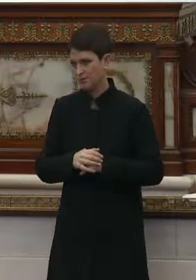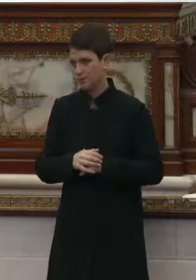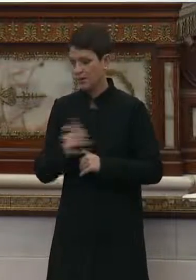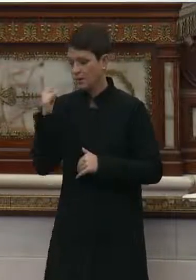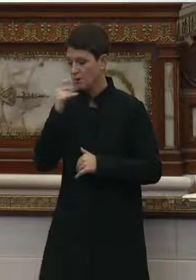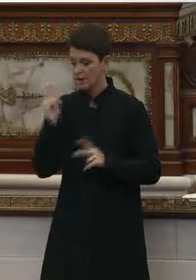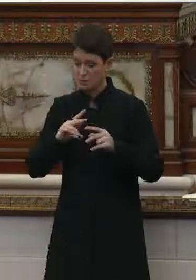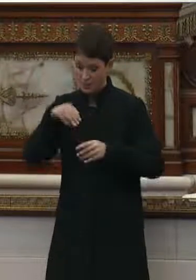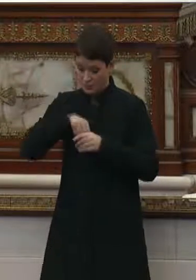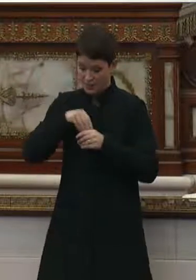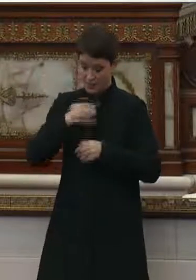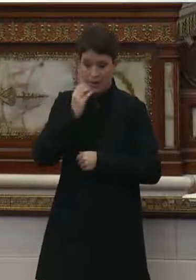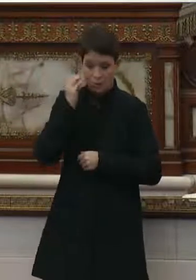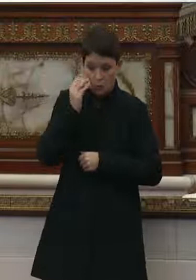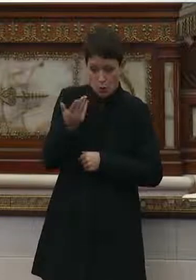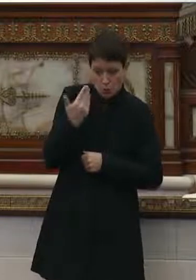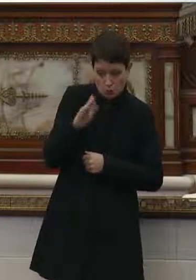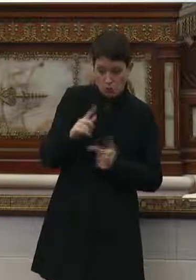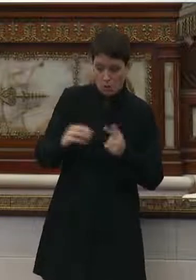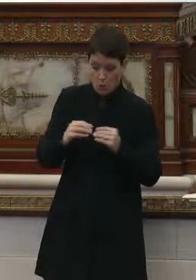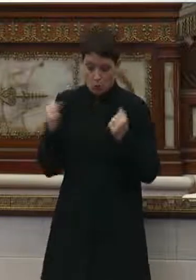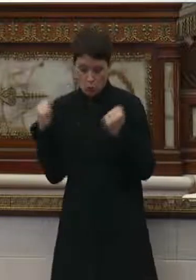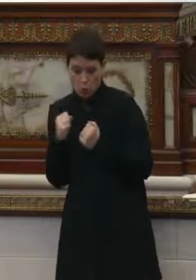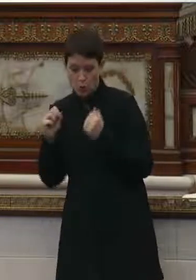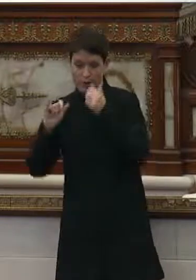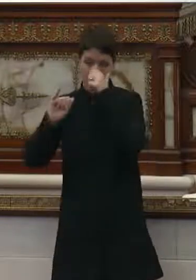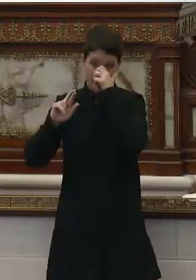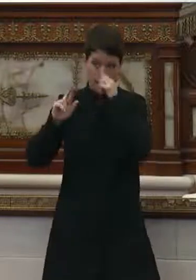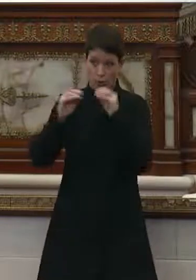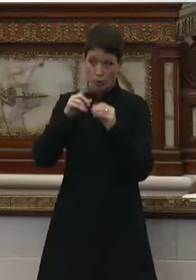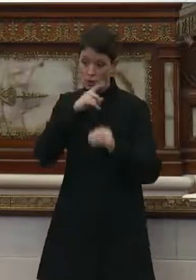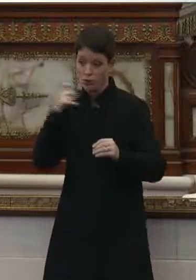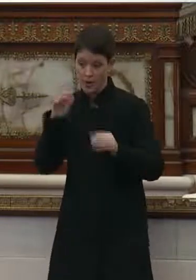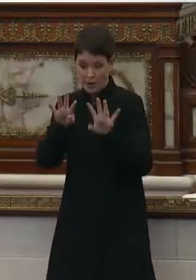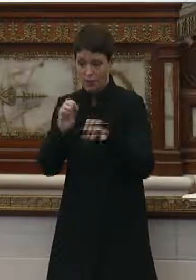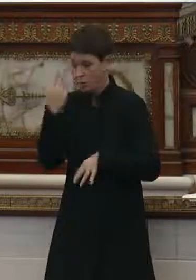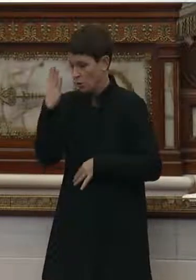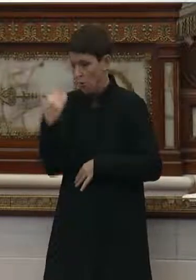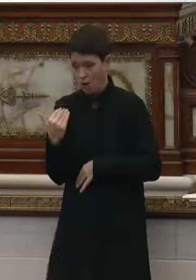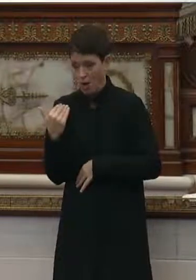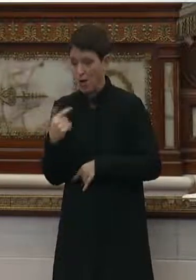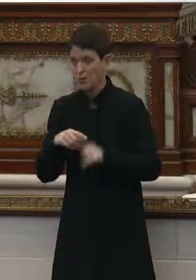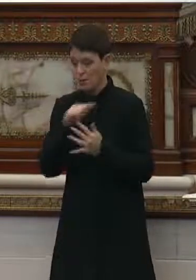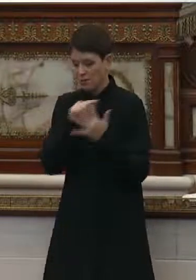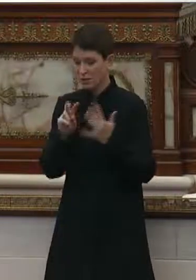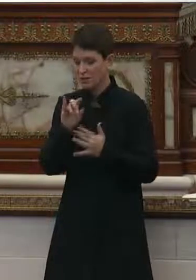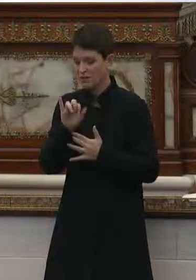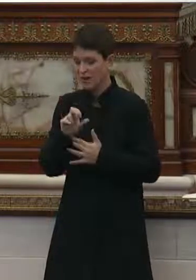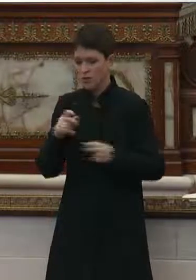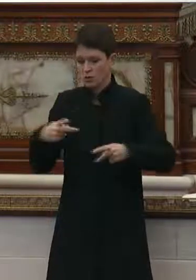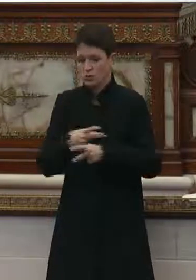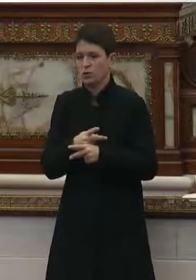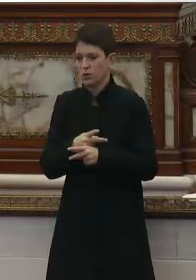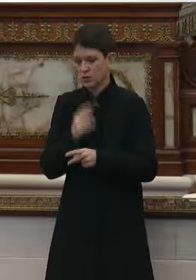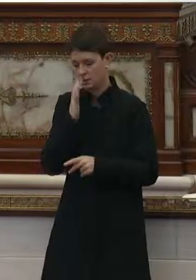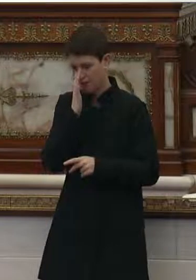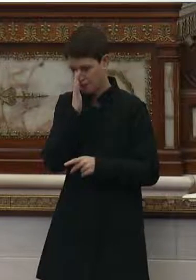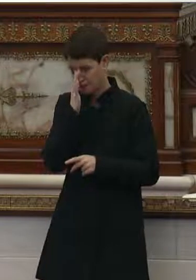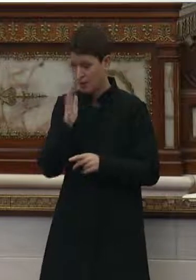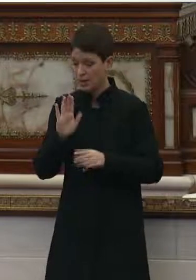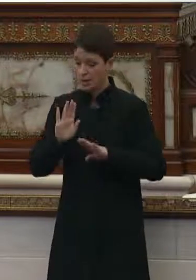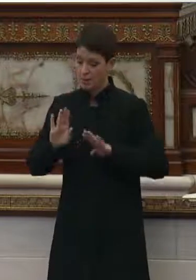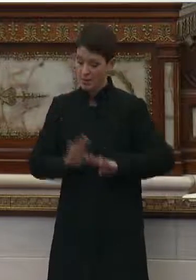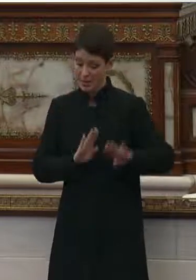it's just because people are inside more, because it's colder, because the air is drier. But for whatever reason, those viruses are worse. So behavior